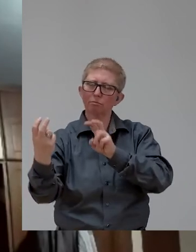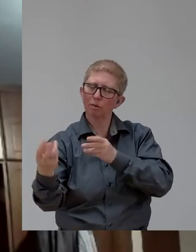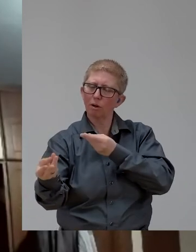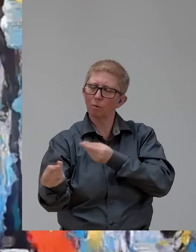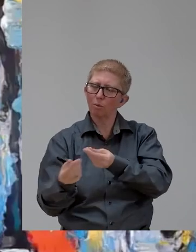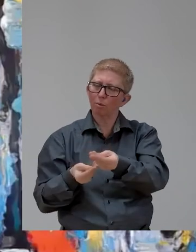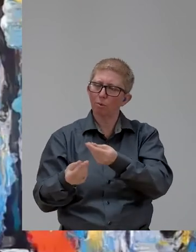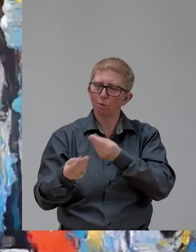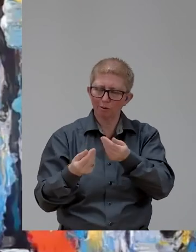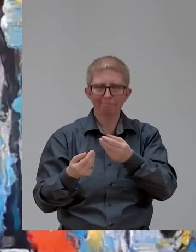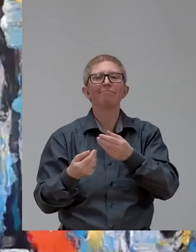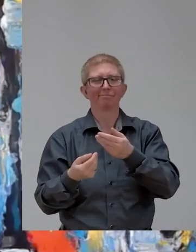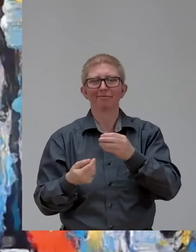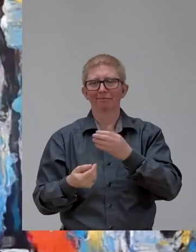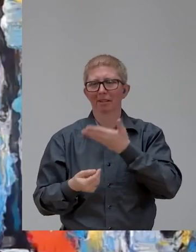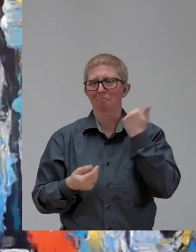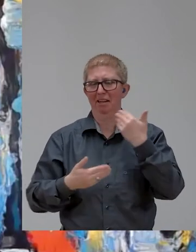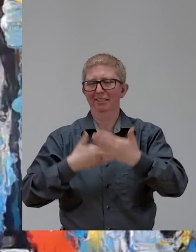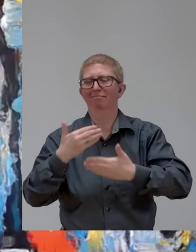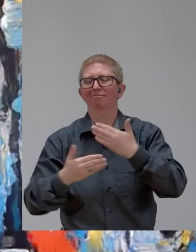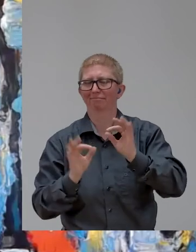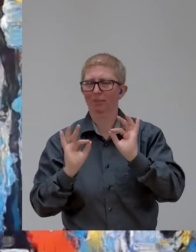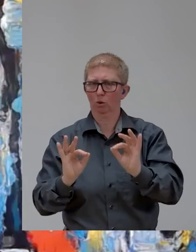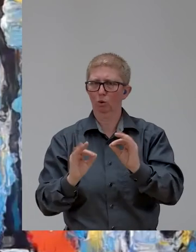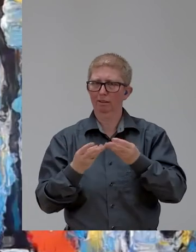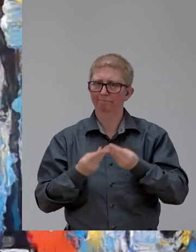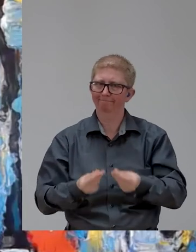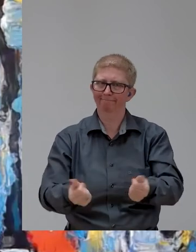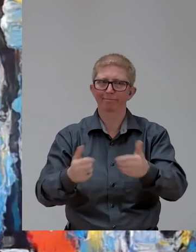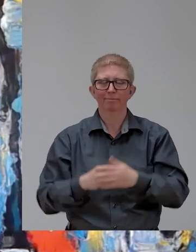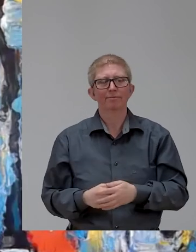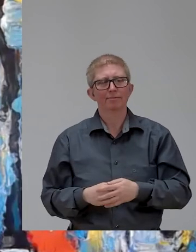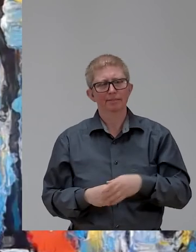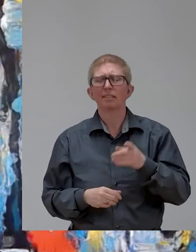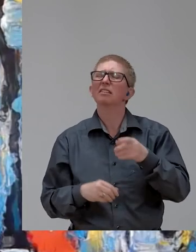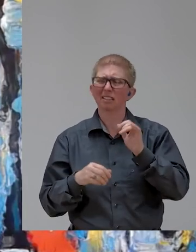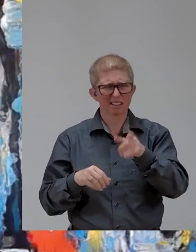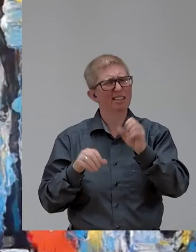I agree totally. Martin, Rama, you want to add something on this?